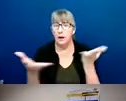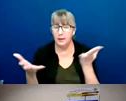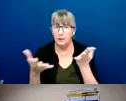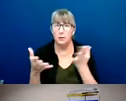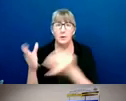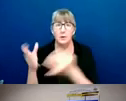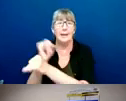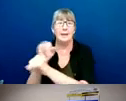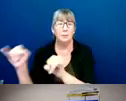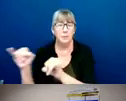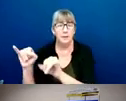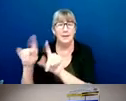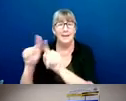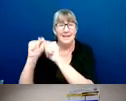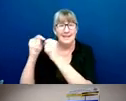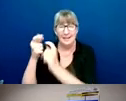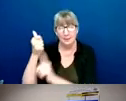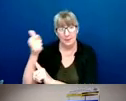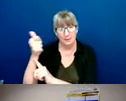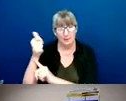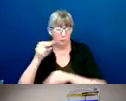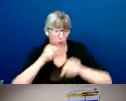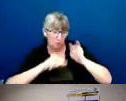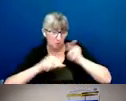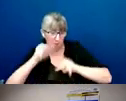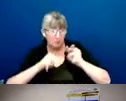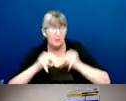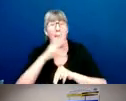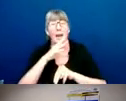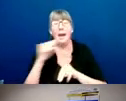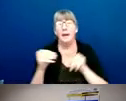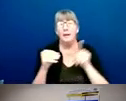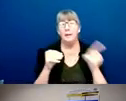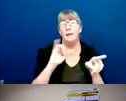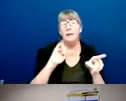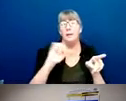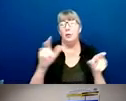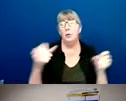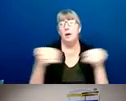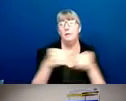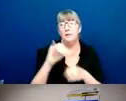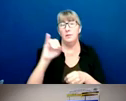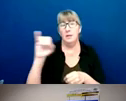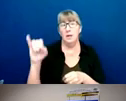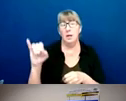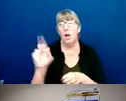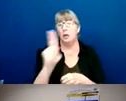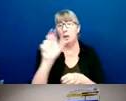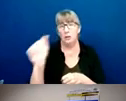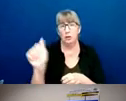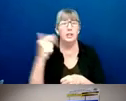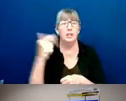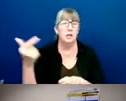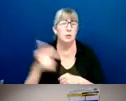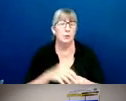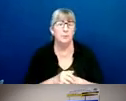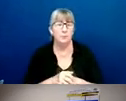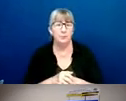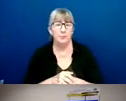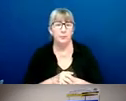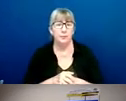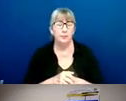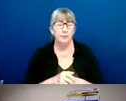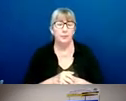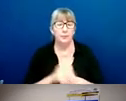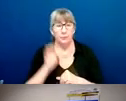and the Illinois Office of the Attorney General. They've been provided for the review and comment process as required by